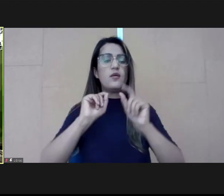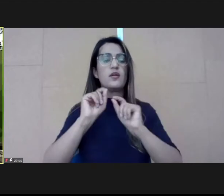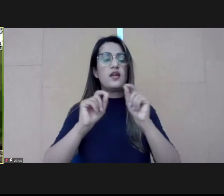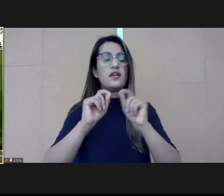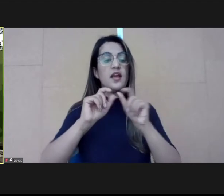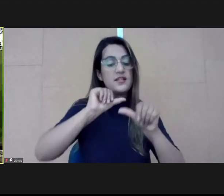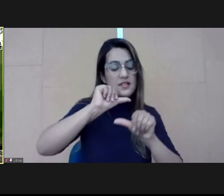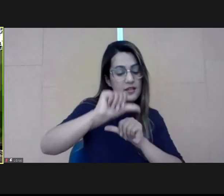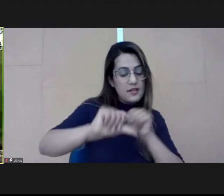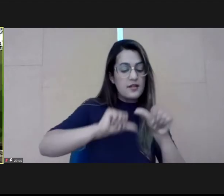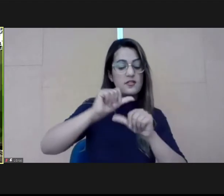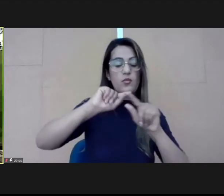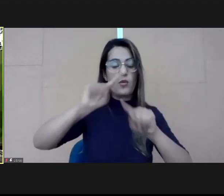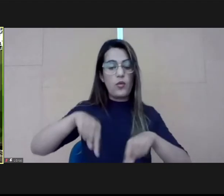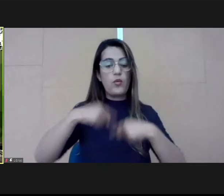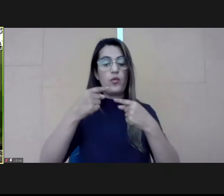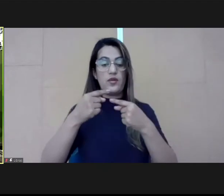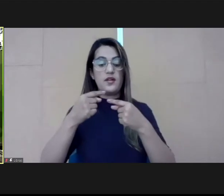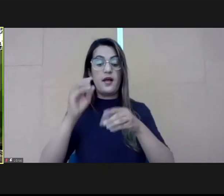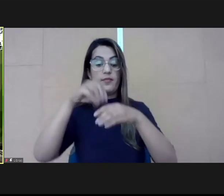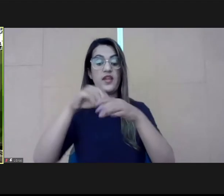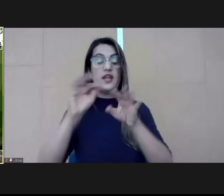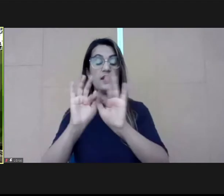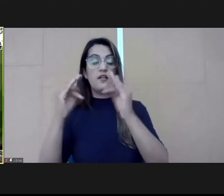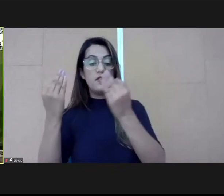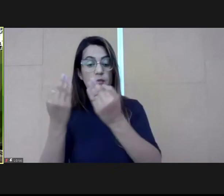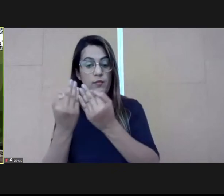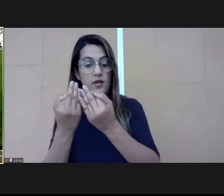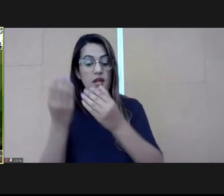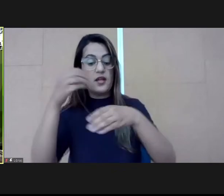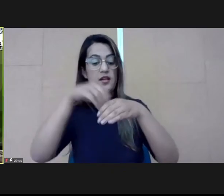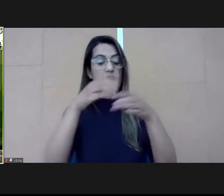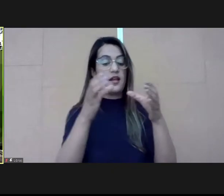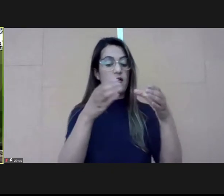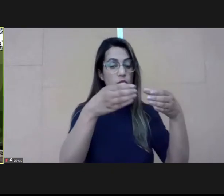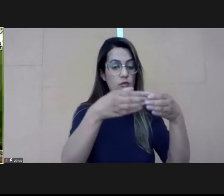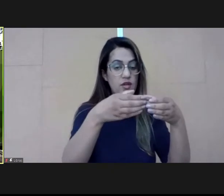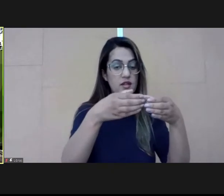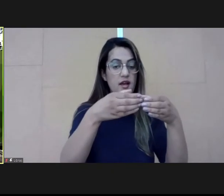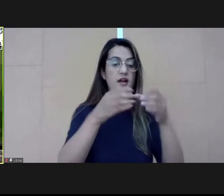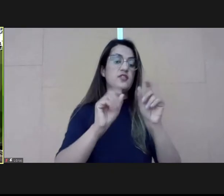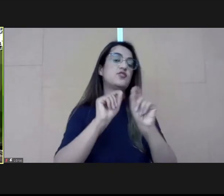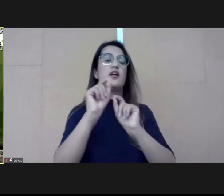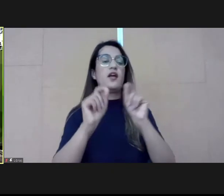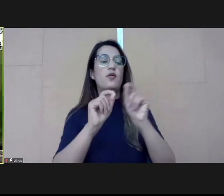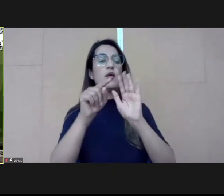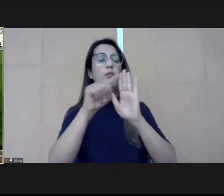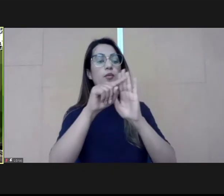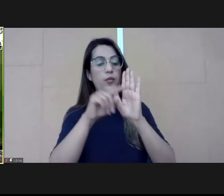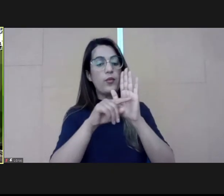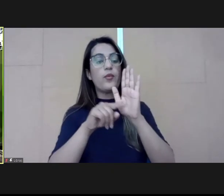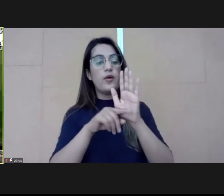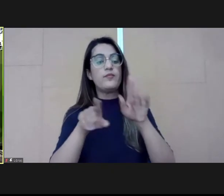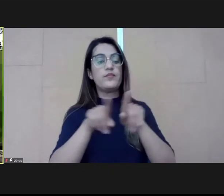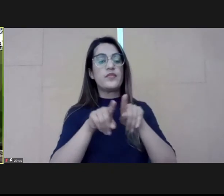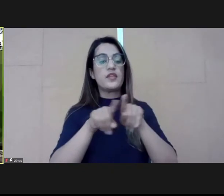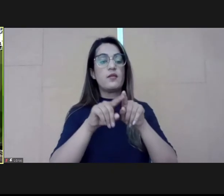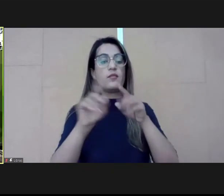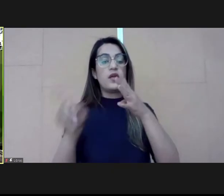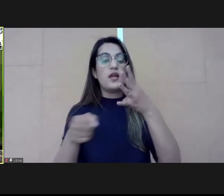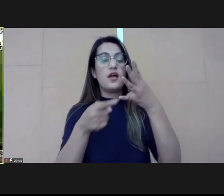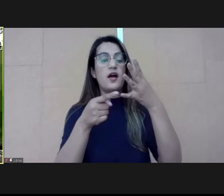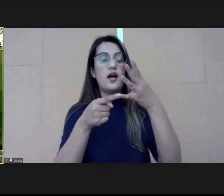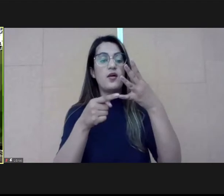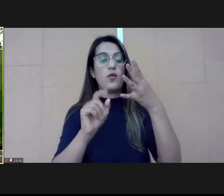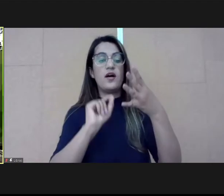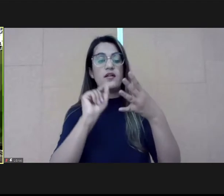has been an essential ingredient during COVID. The fourth superpower, I would say, is empathy. And if there's one thing we've learned